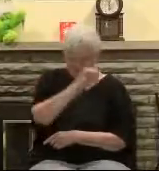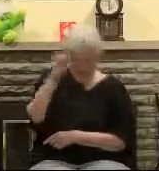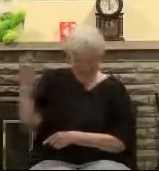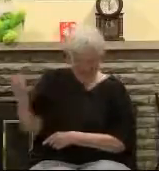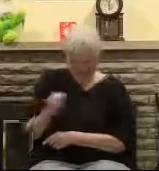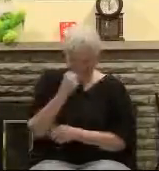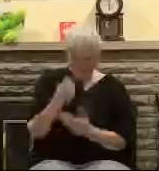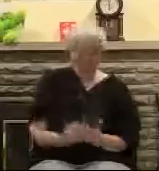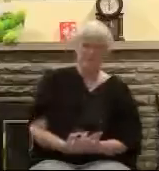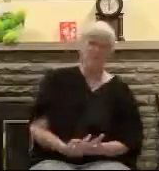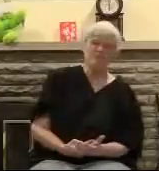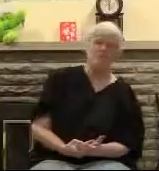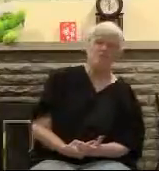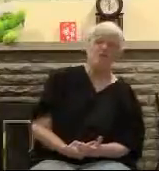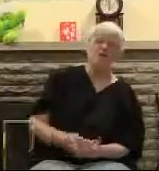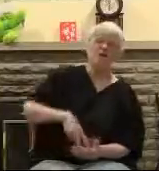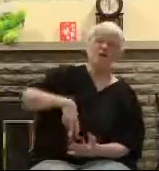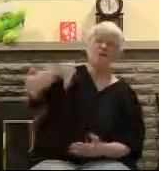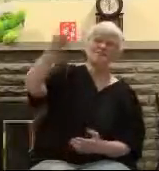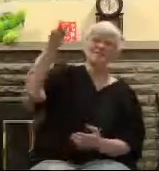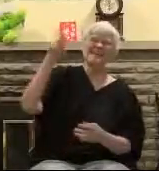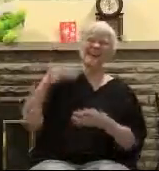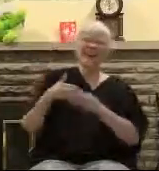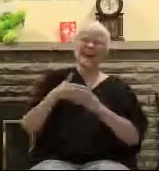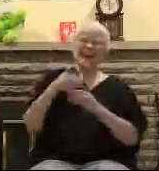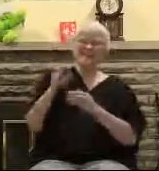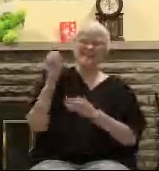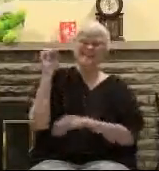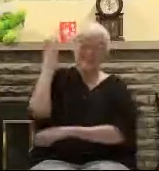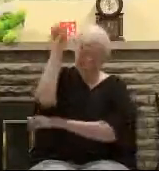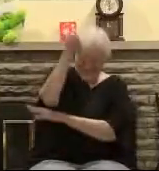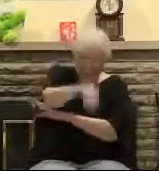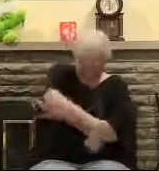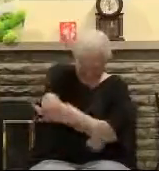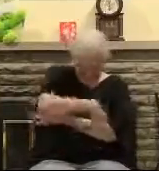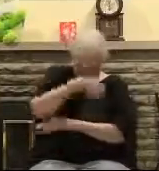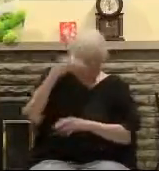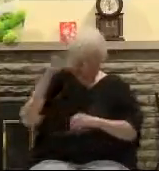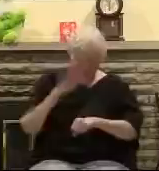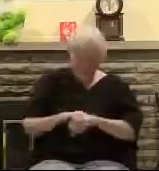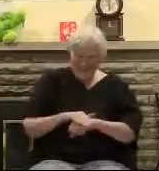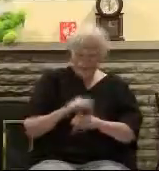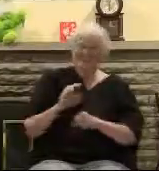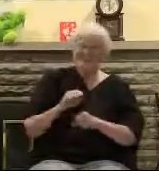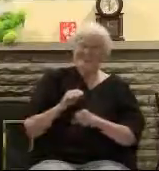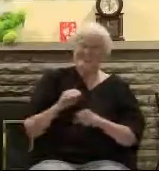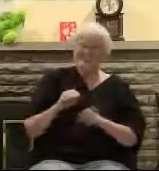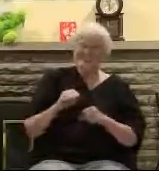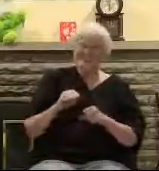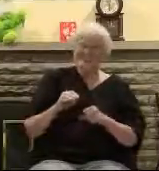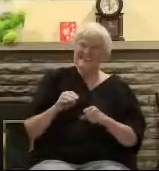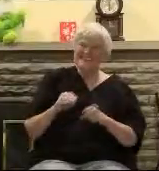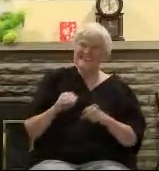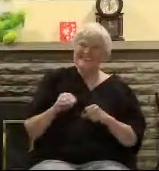right after sundown Saturday. Because that's the way the Jews count days. They start from the